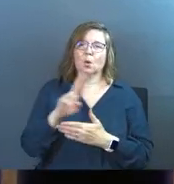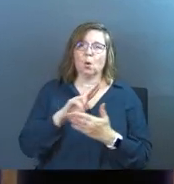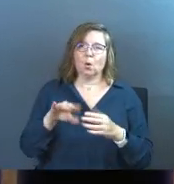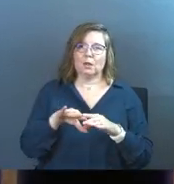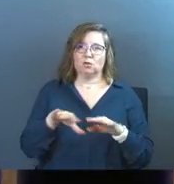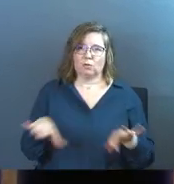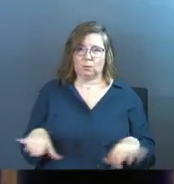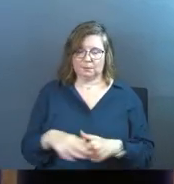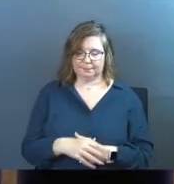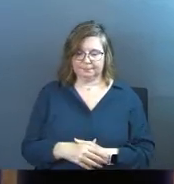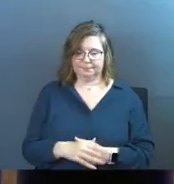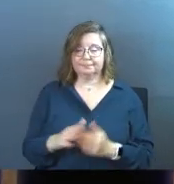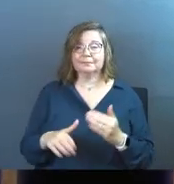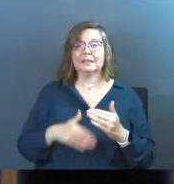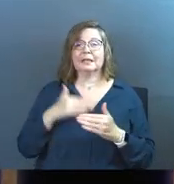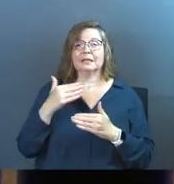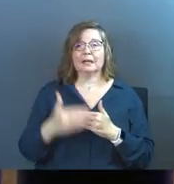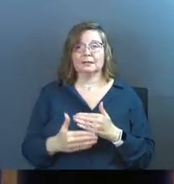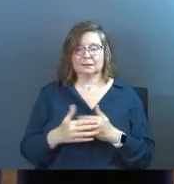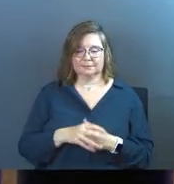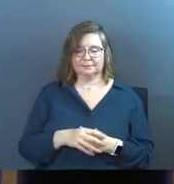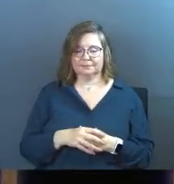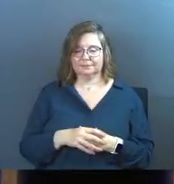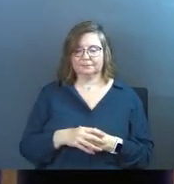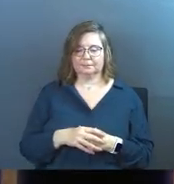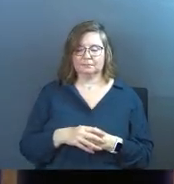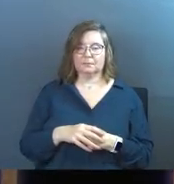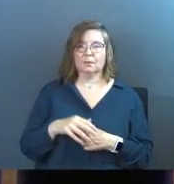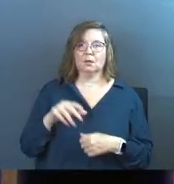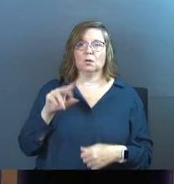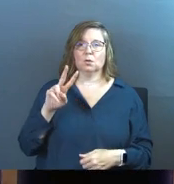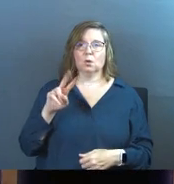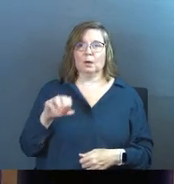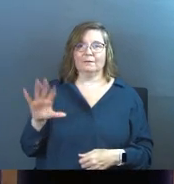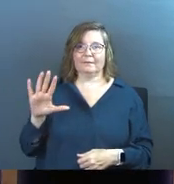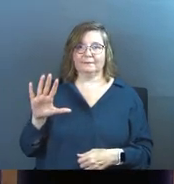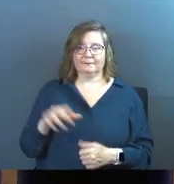ground. Next, 2005.